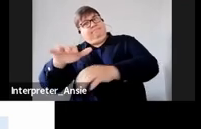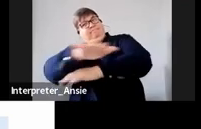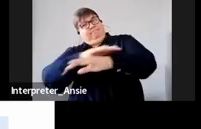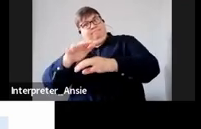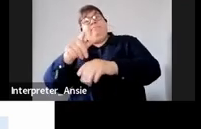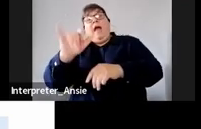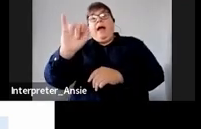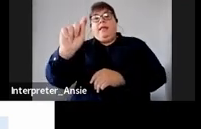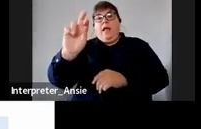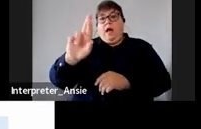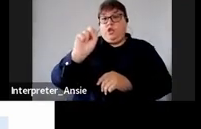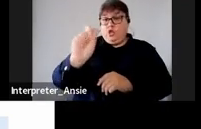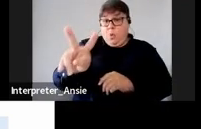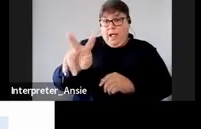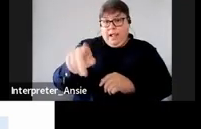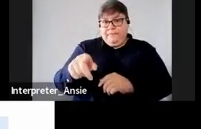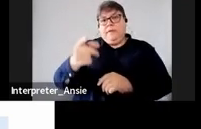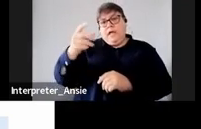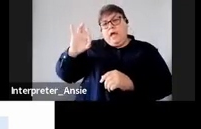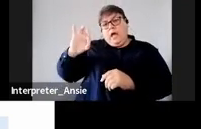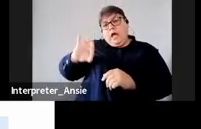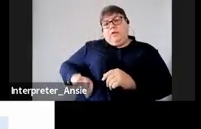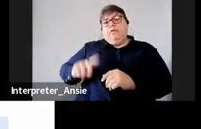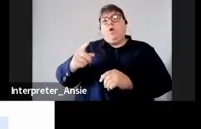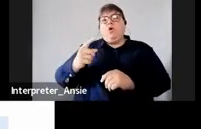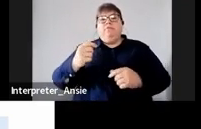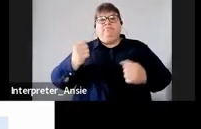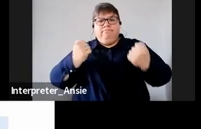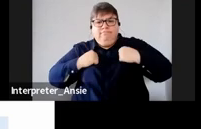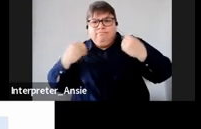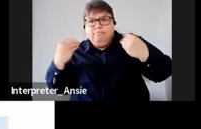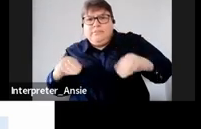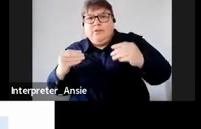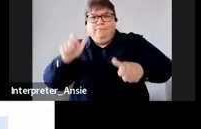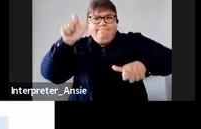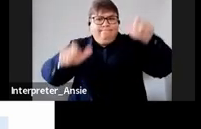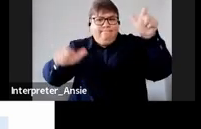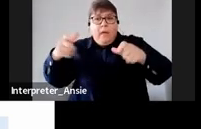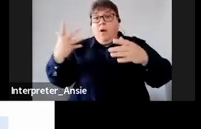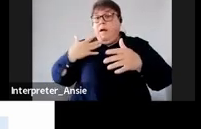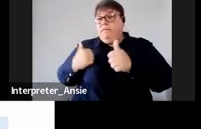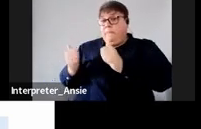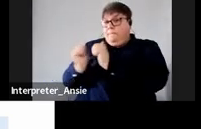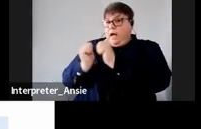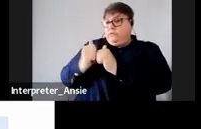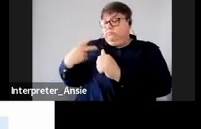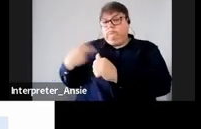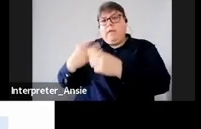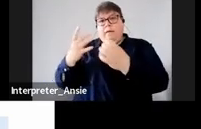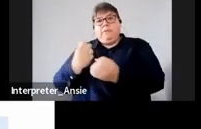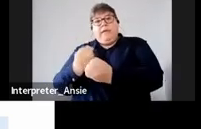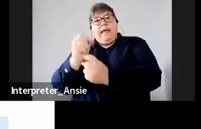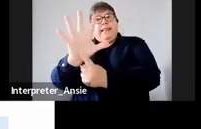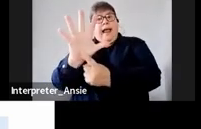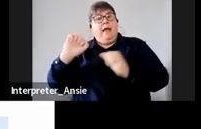12 return it's for sole traders self employed and individuals in a partnership should declare their business income on